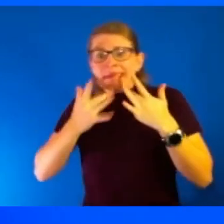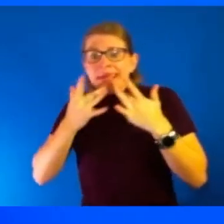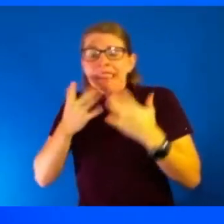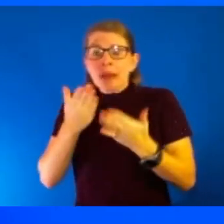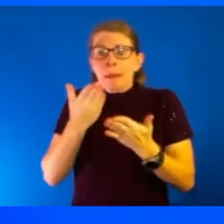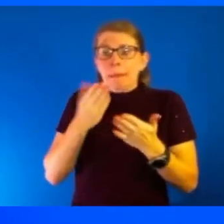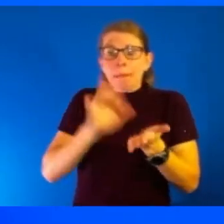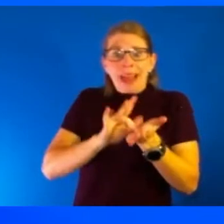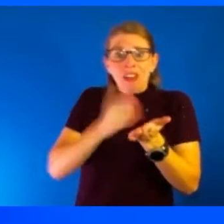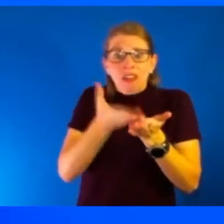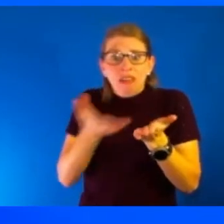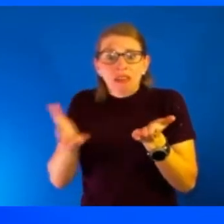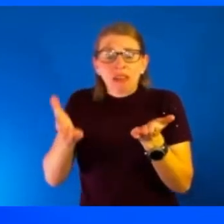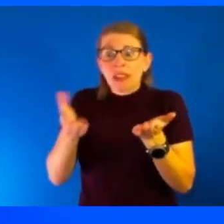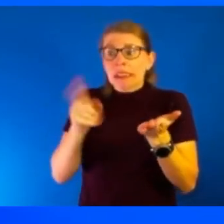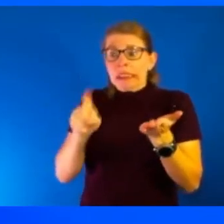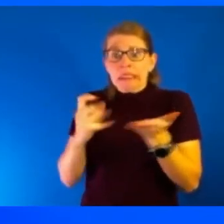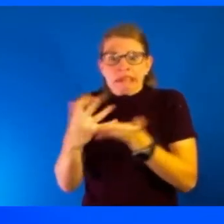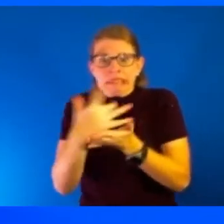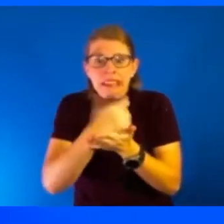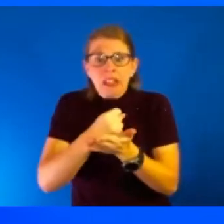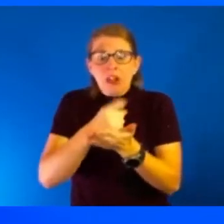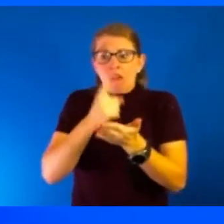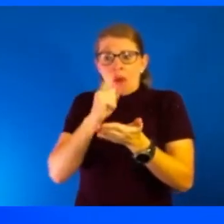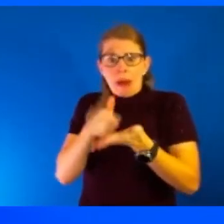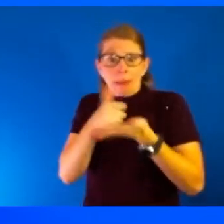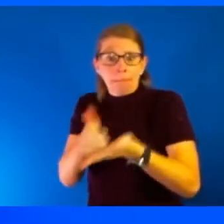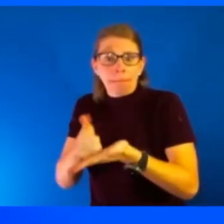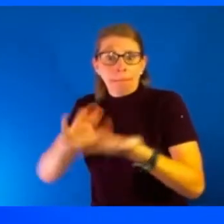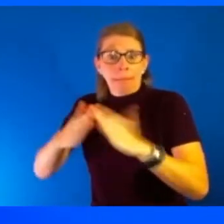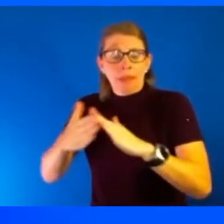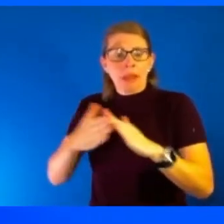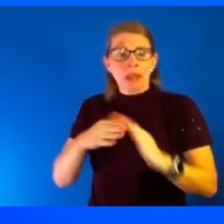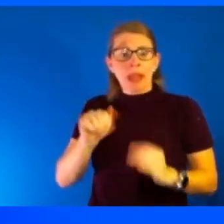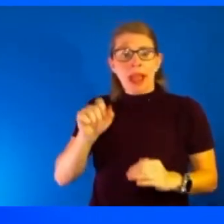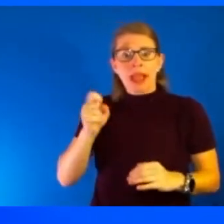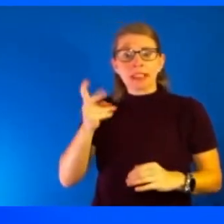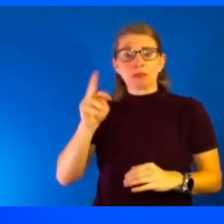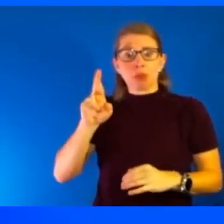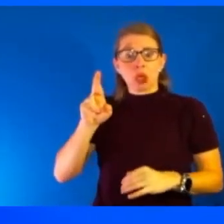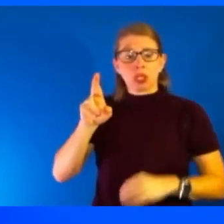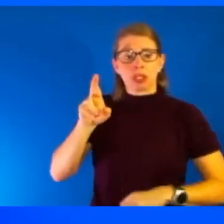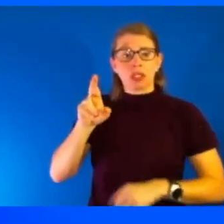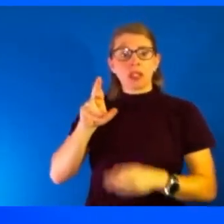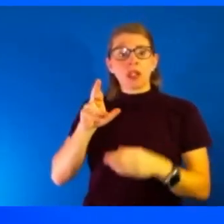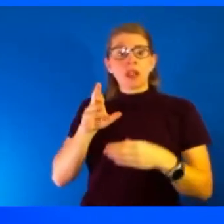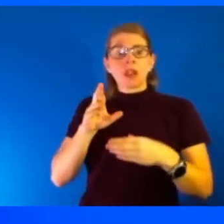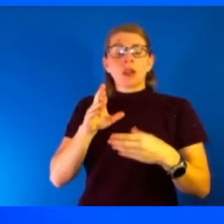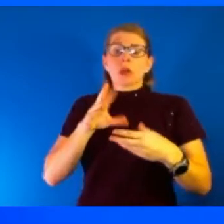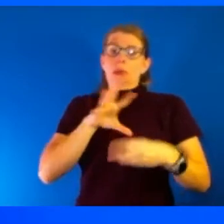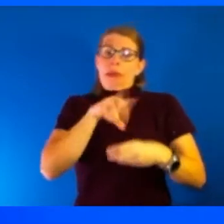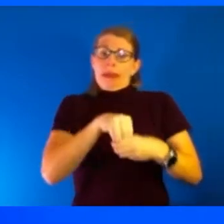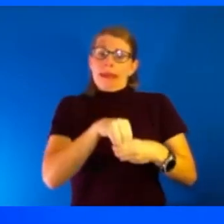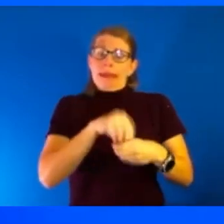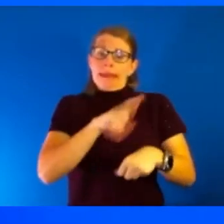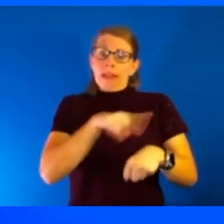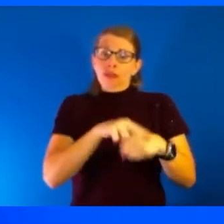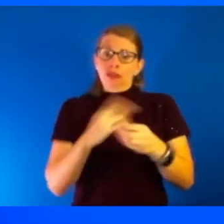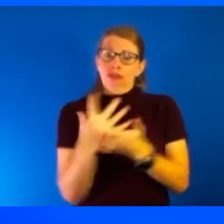and getting the things that they needed to respond, it was the ASPR organization through the Strategic National Stockpile that worked to distribute